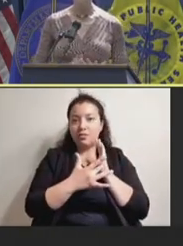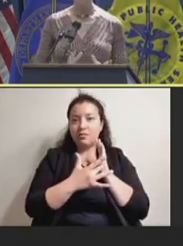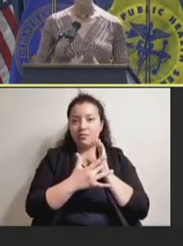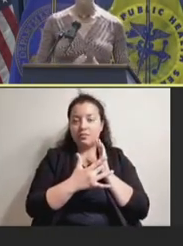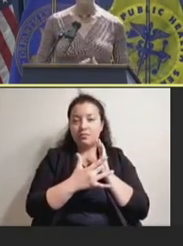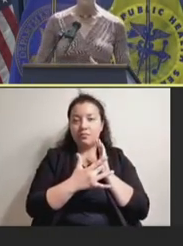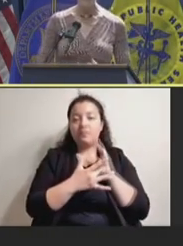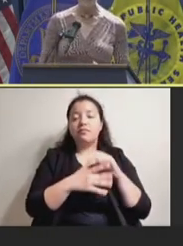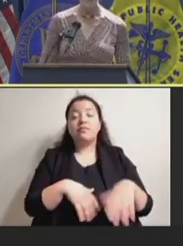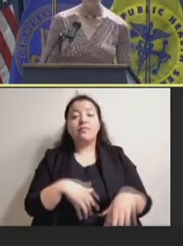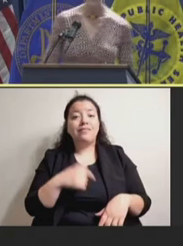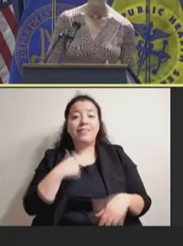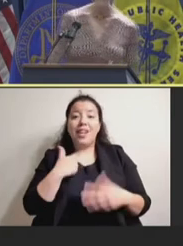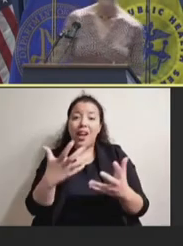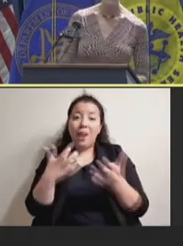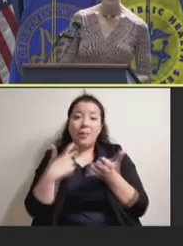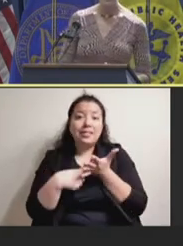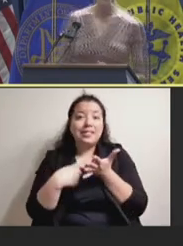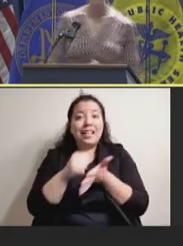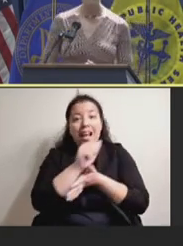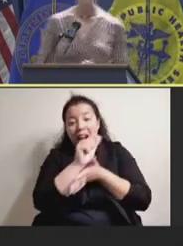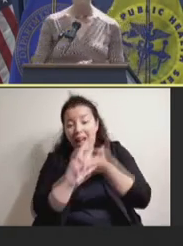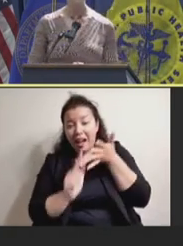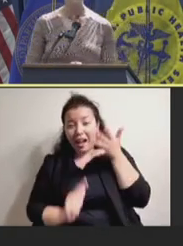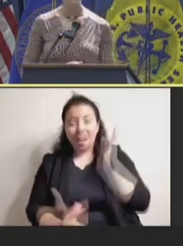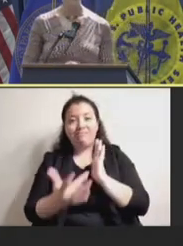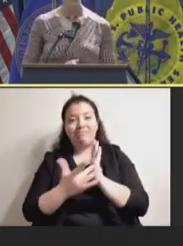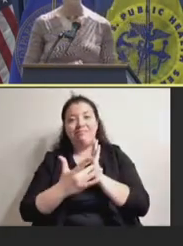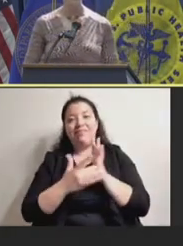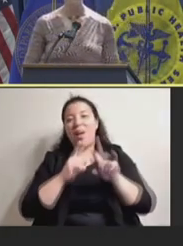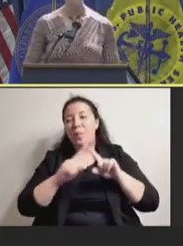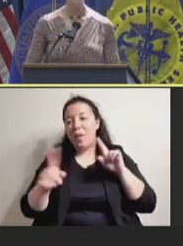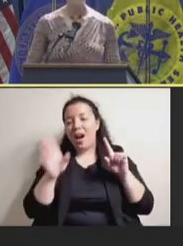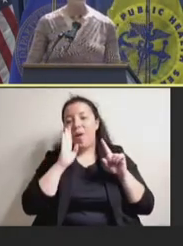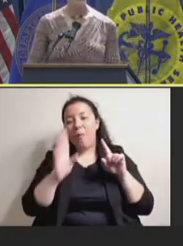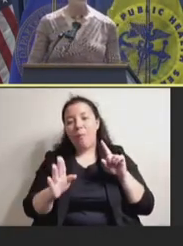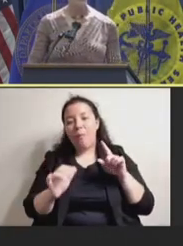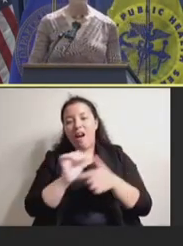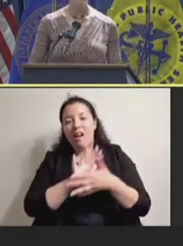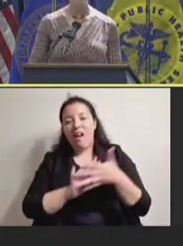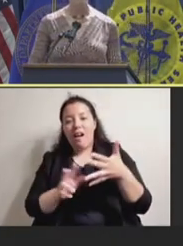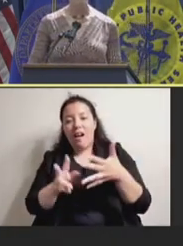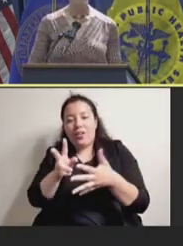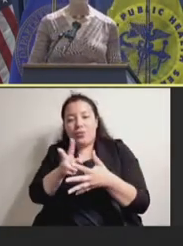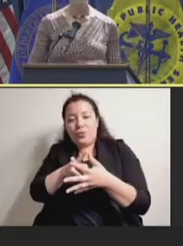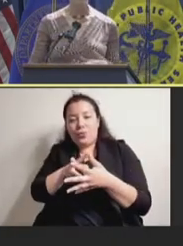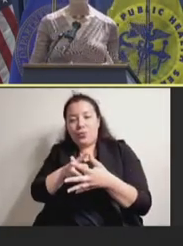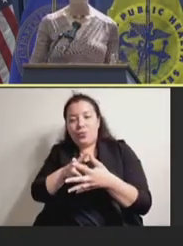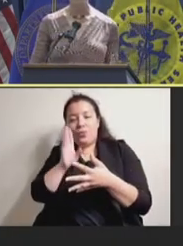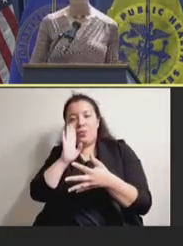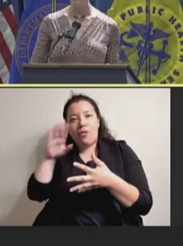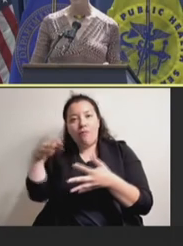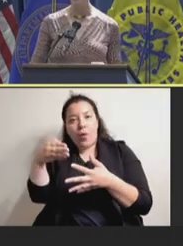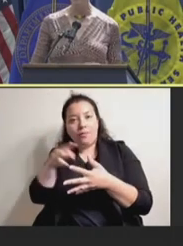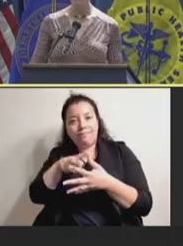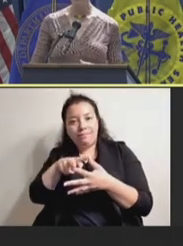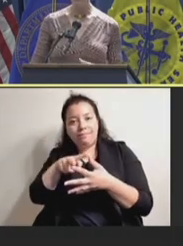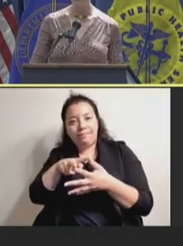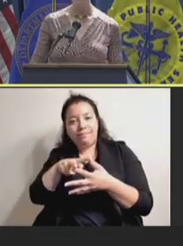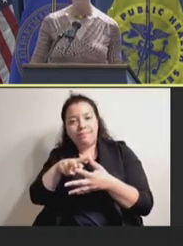to talk about all of these technologies, but I'm going to focus on the top two. And I've left a little bit of information